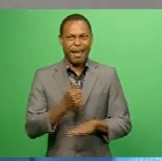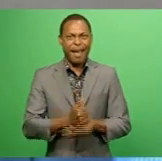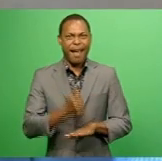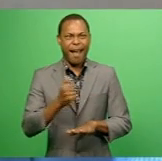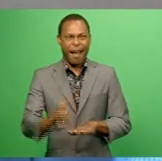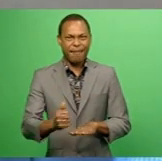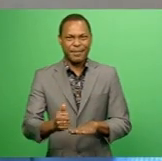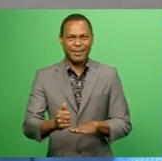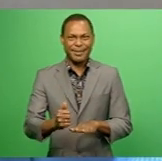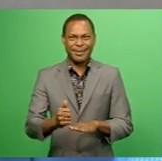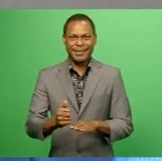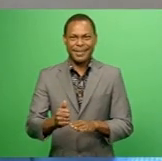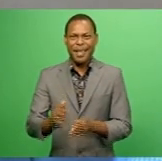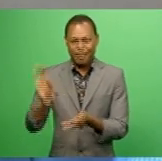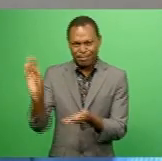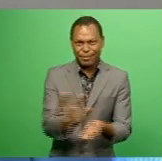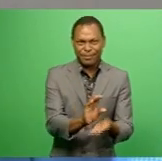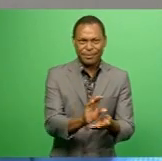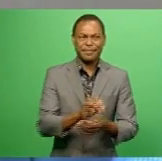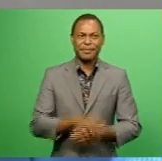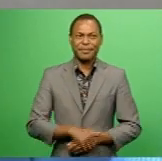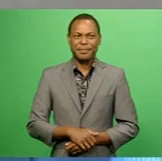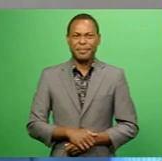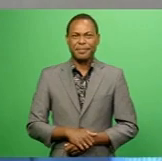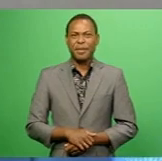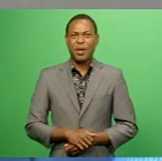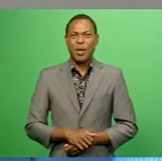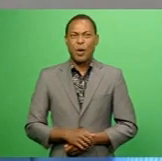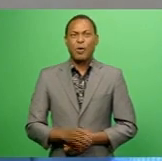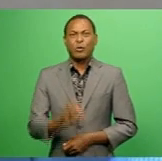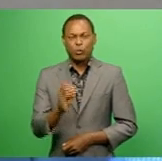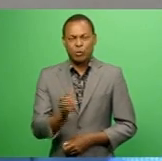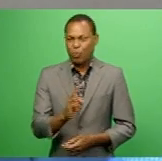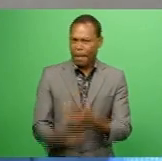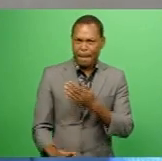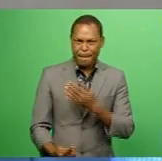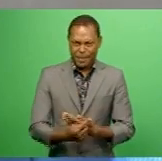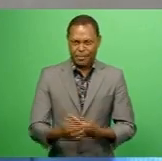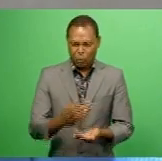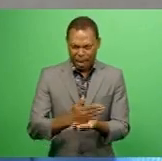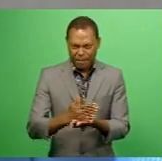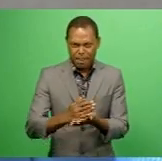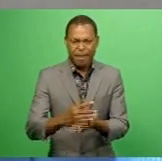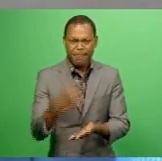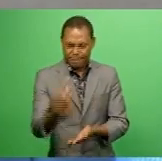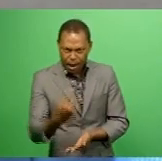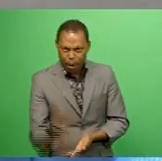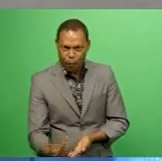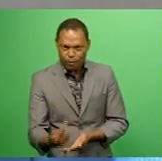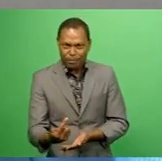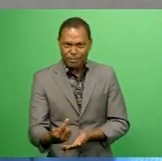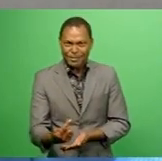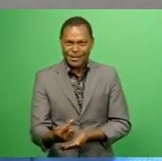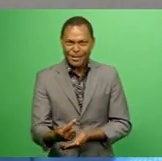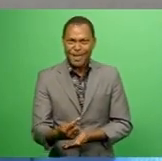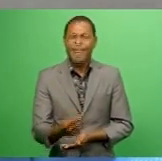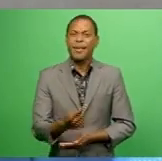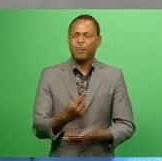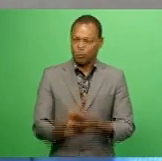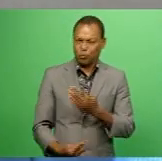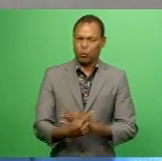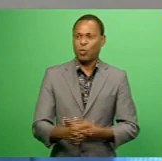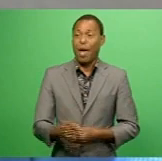was also a product that was run by FNPF alone. During phase 4, there was no government support.